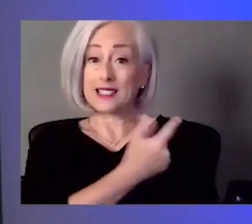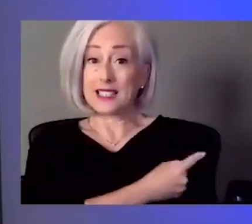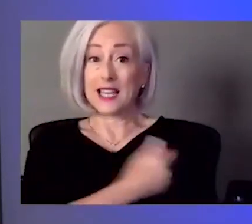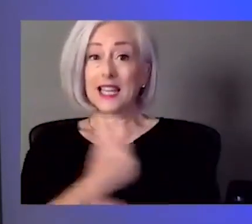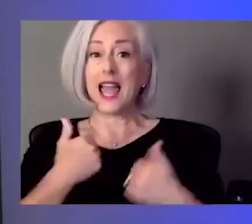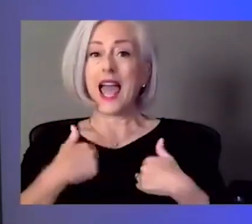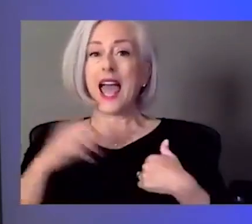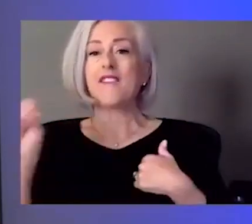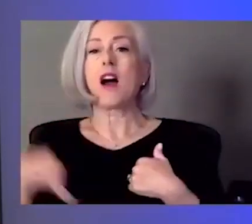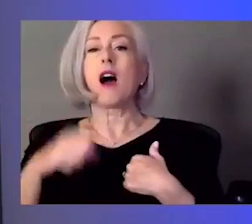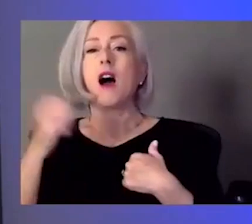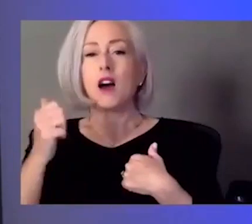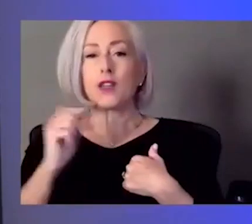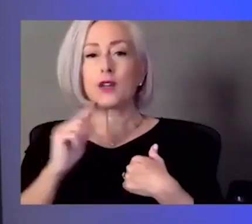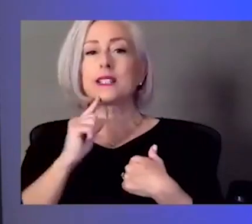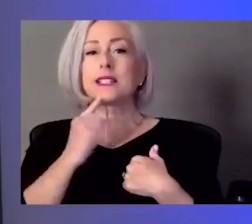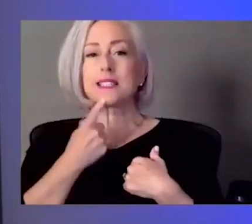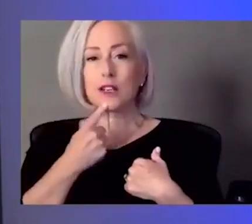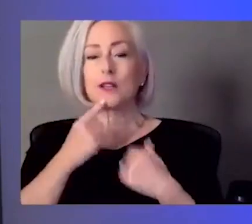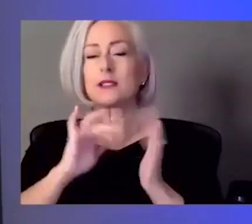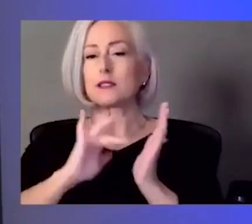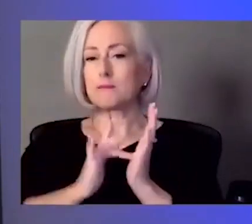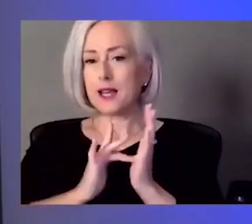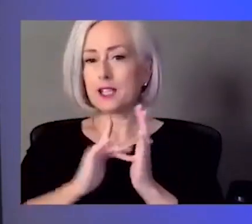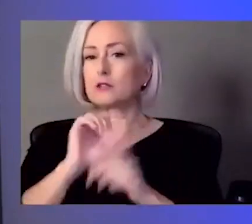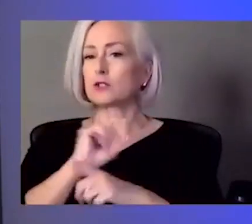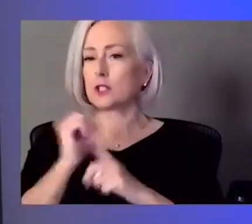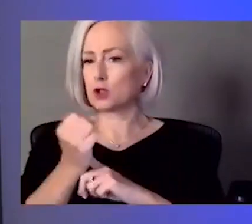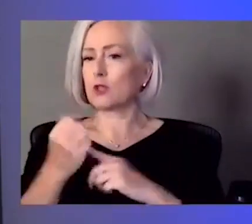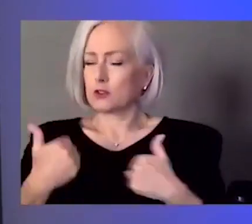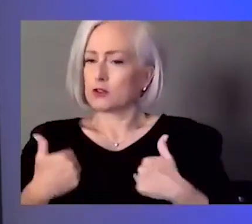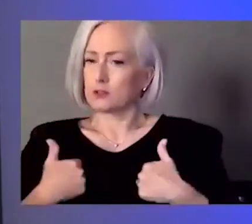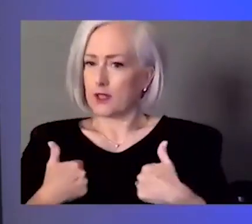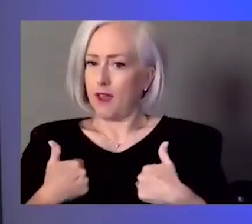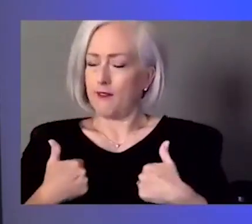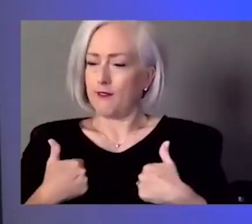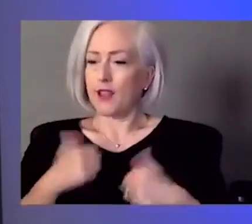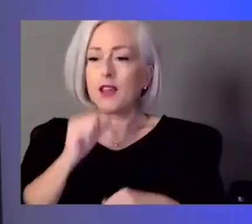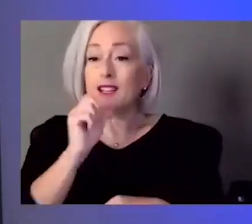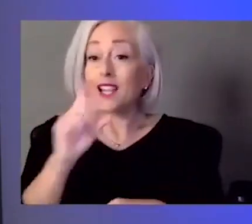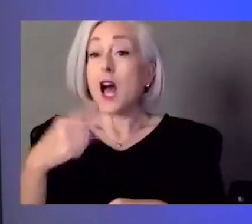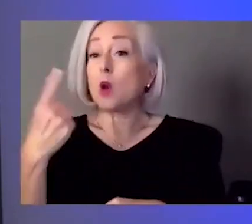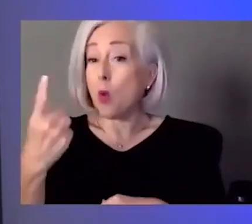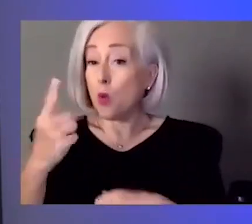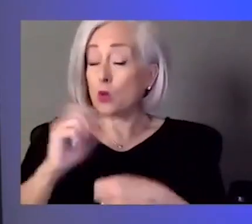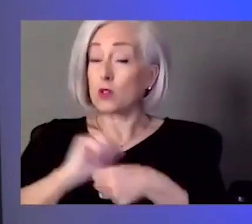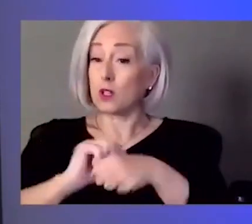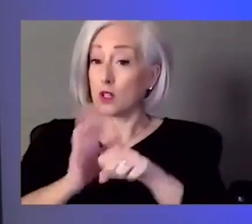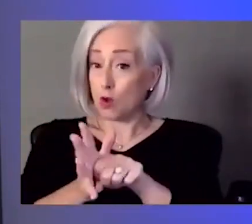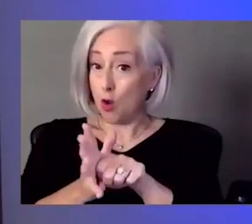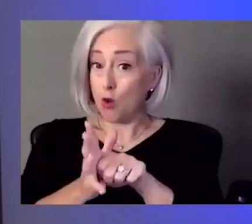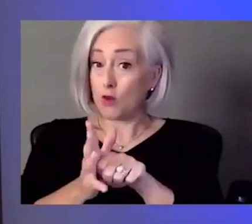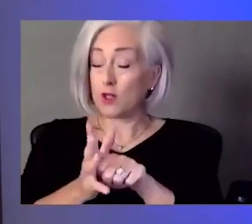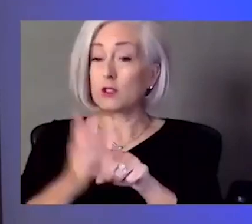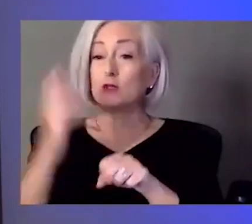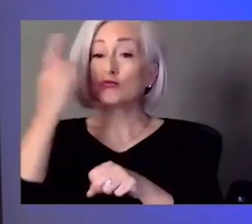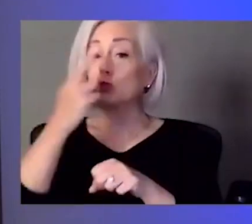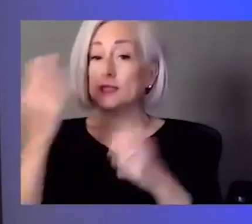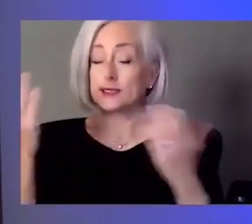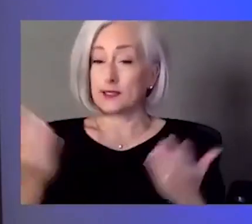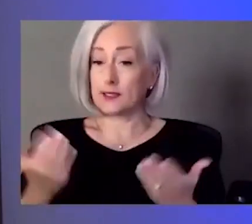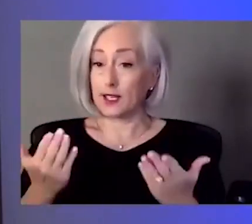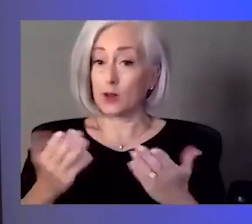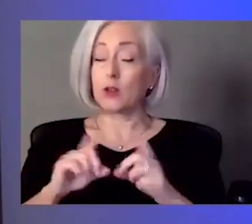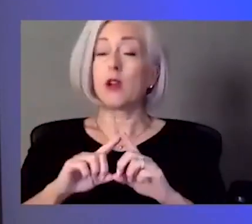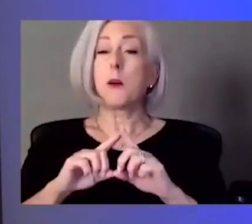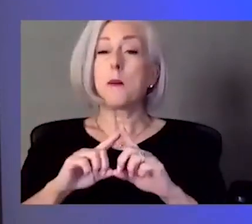conditions going on. So it's not only COVID-19 that they're here for, but it is a little